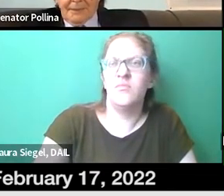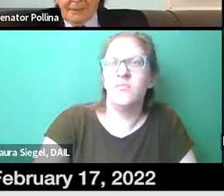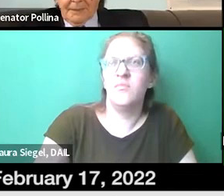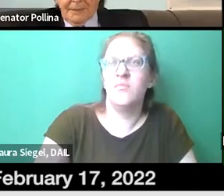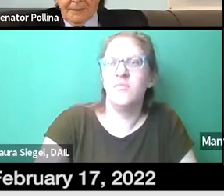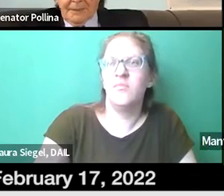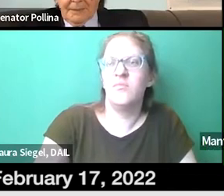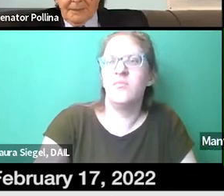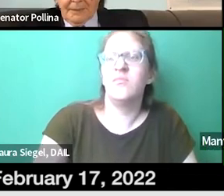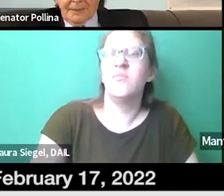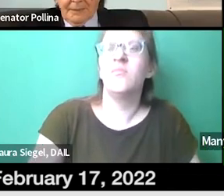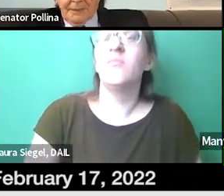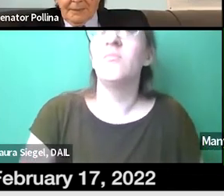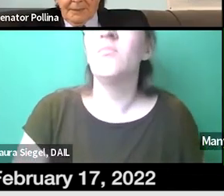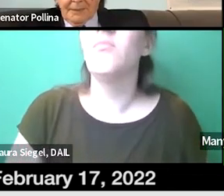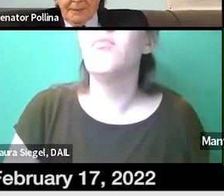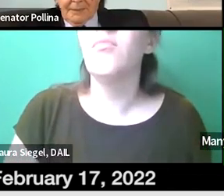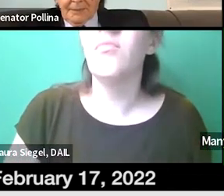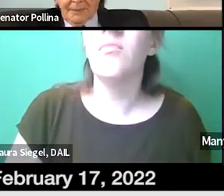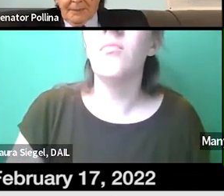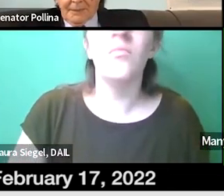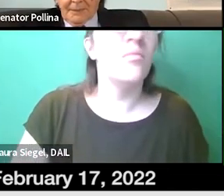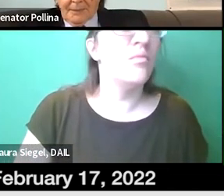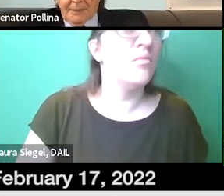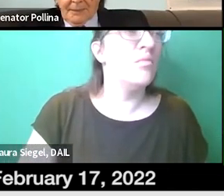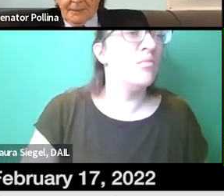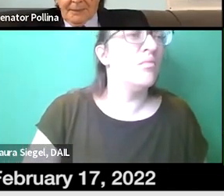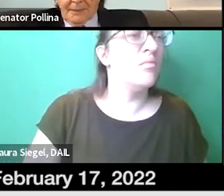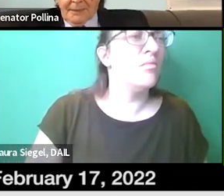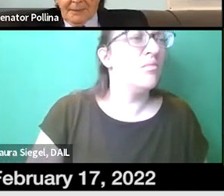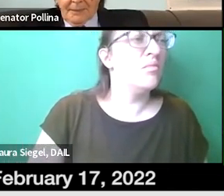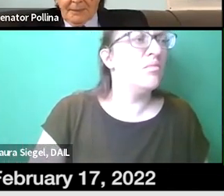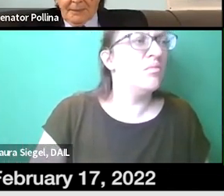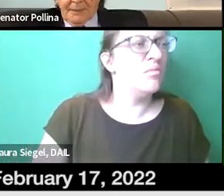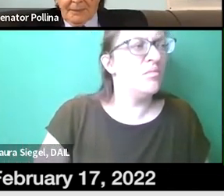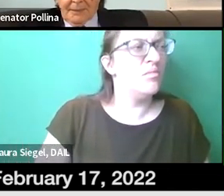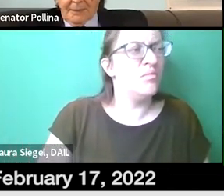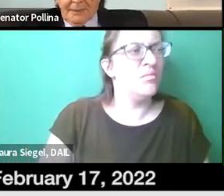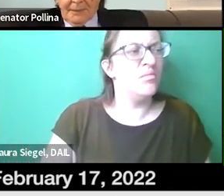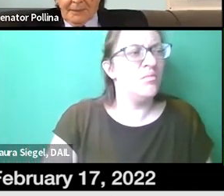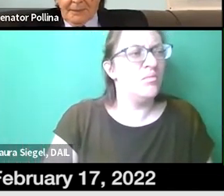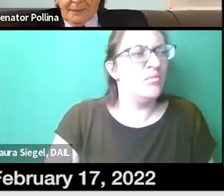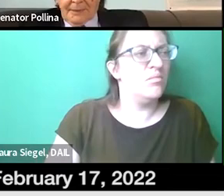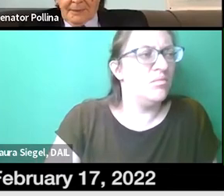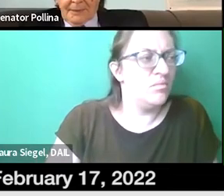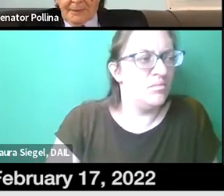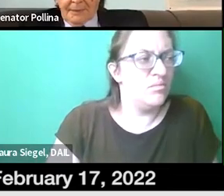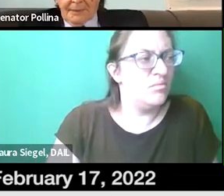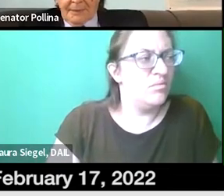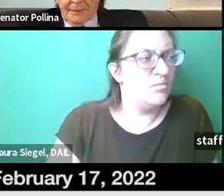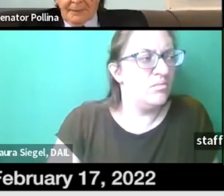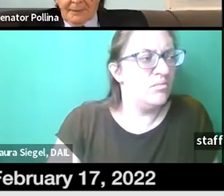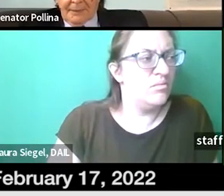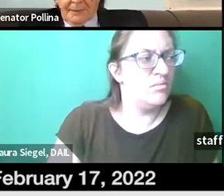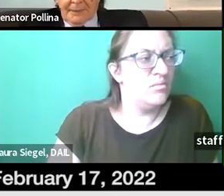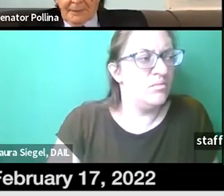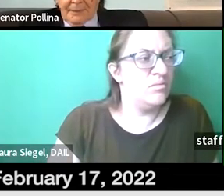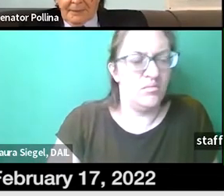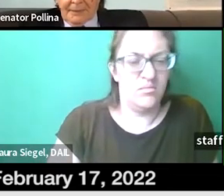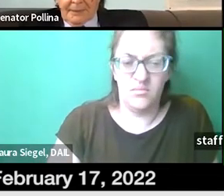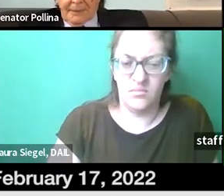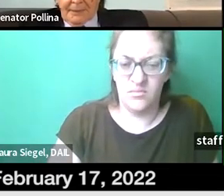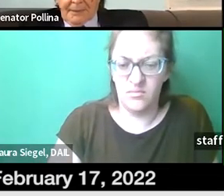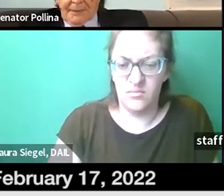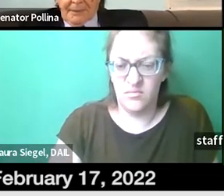training is needed to how to work with interpreters within the agency. Um, just because you put, you put